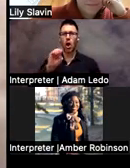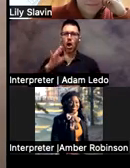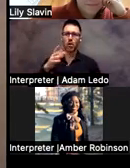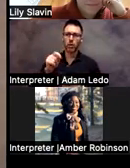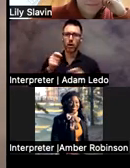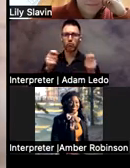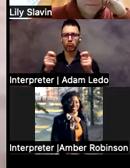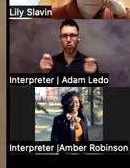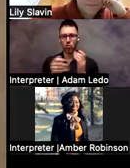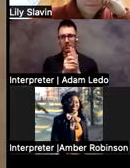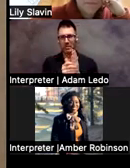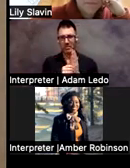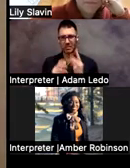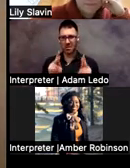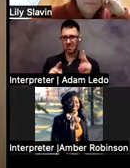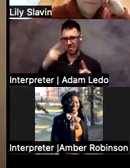think they can't do.